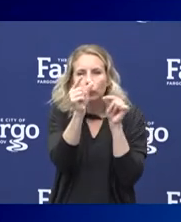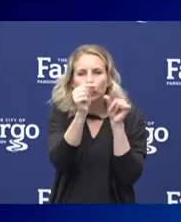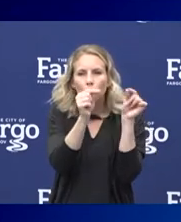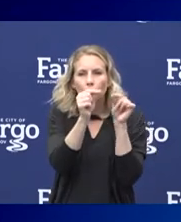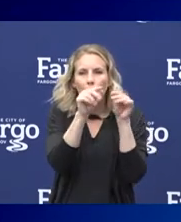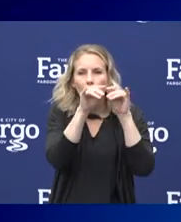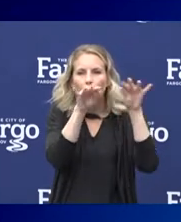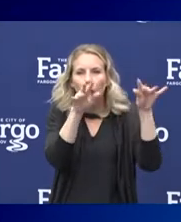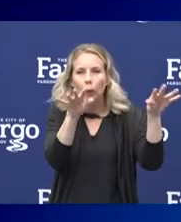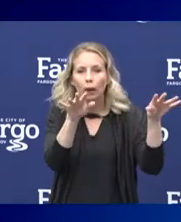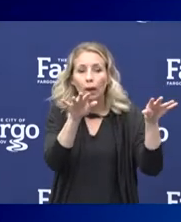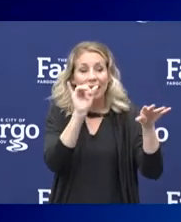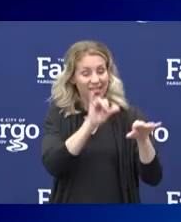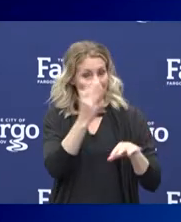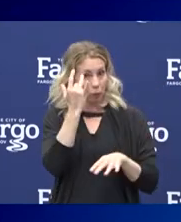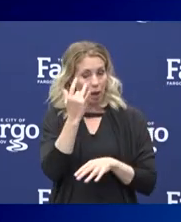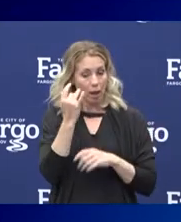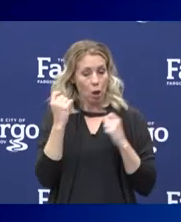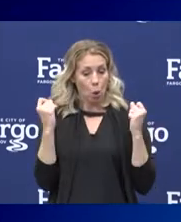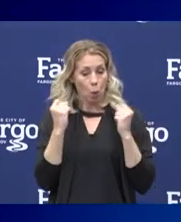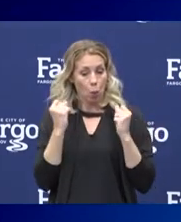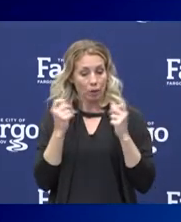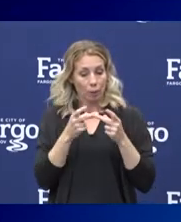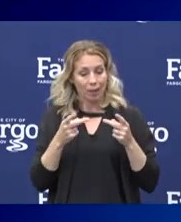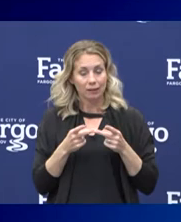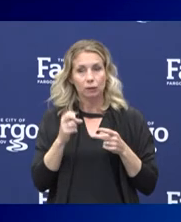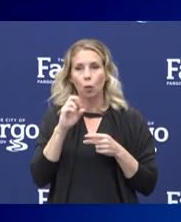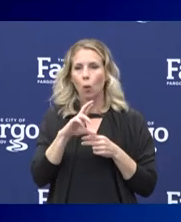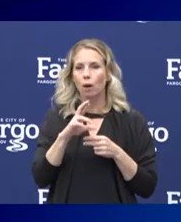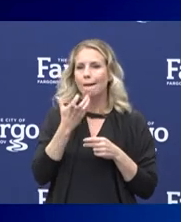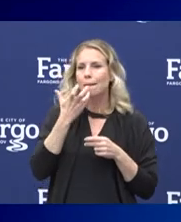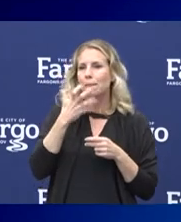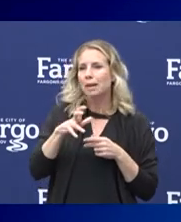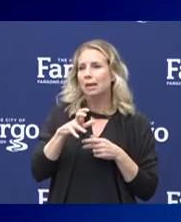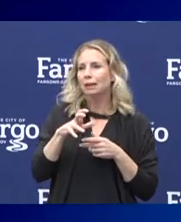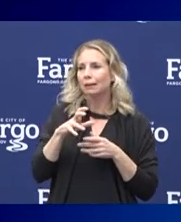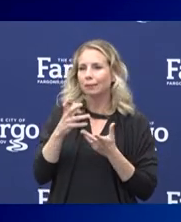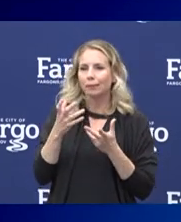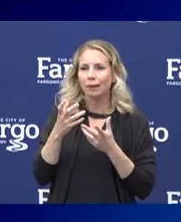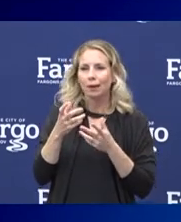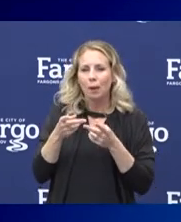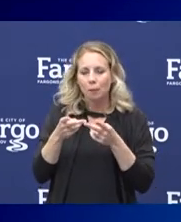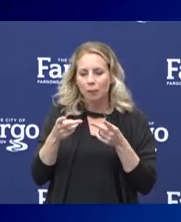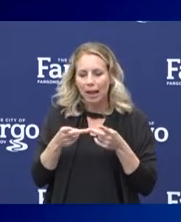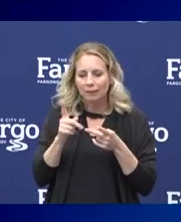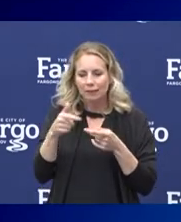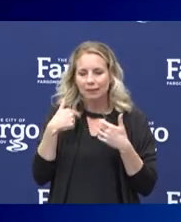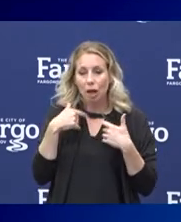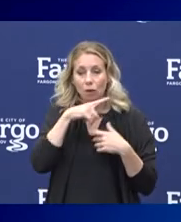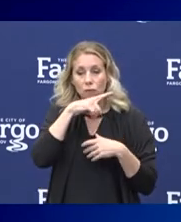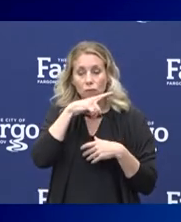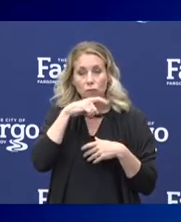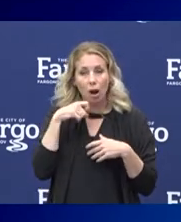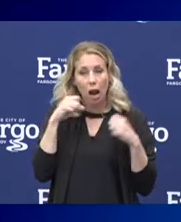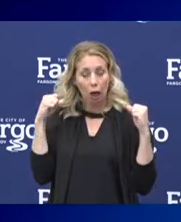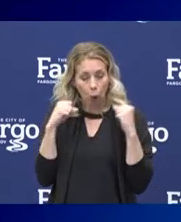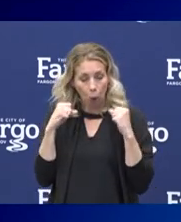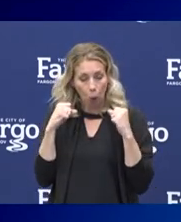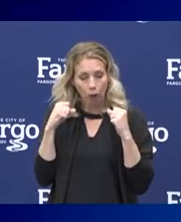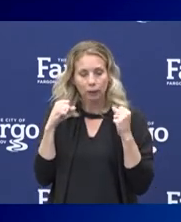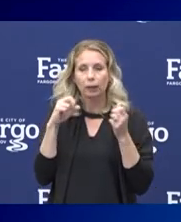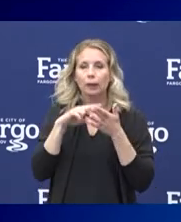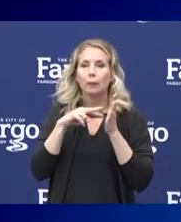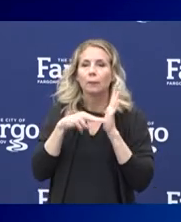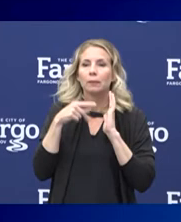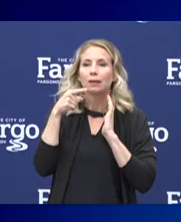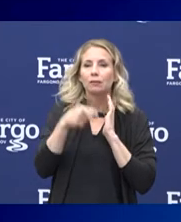months and places like meatpacking plants, where you have refrigerated rooms, dry up those respiratory droplets and allow them to stay suspended